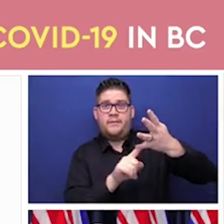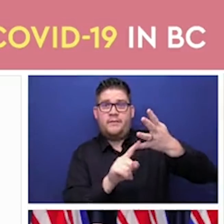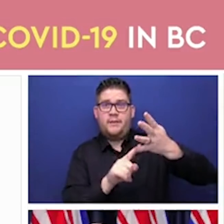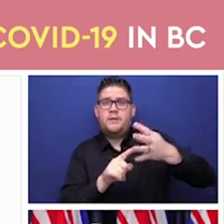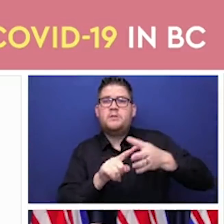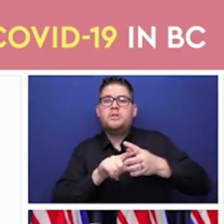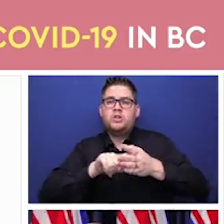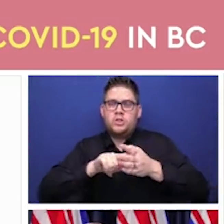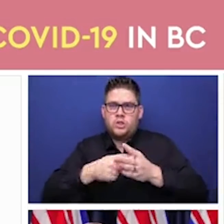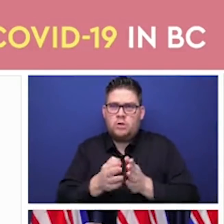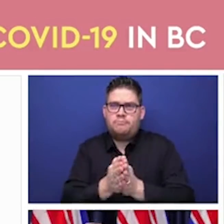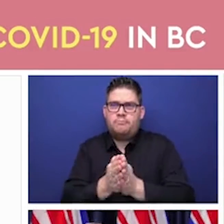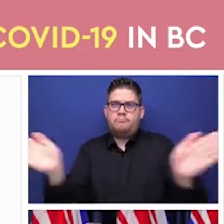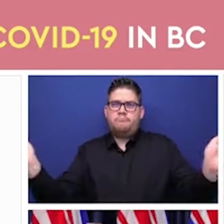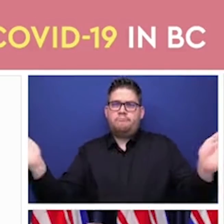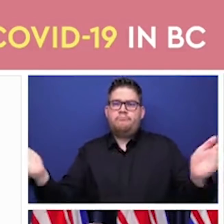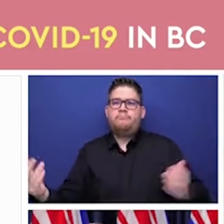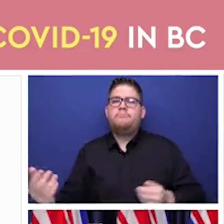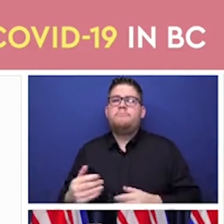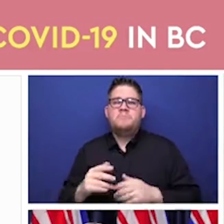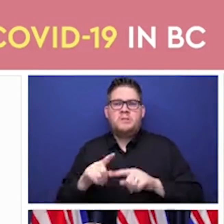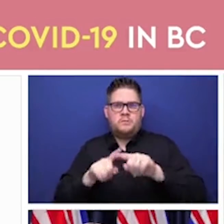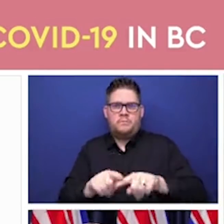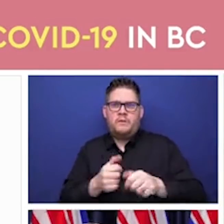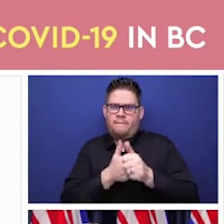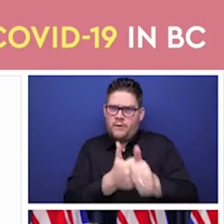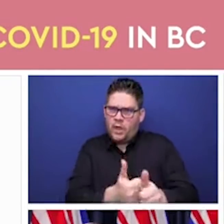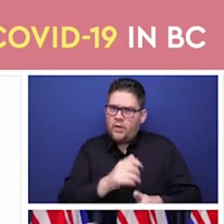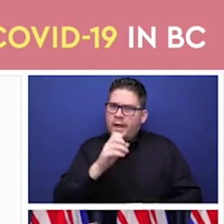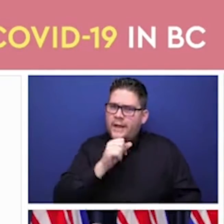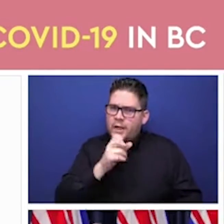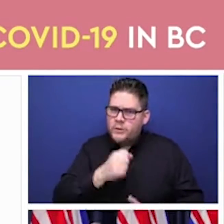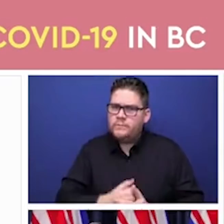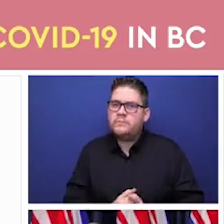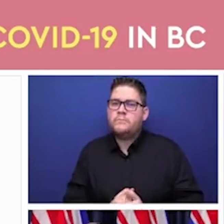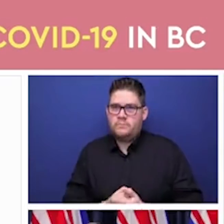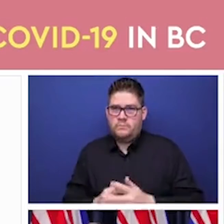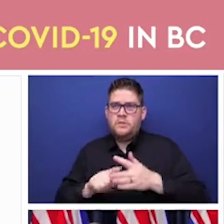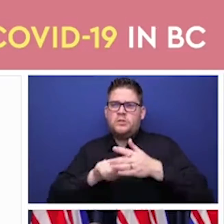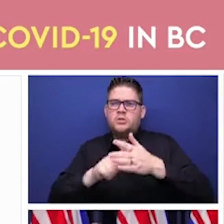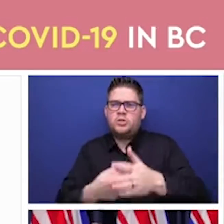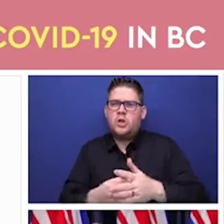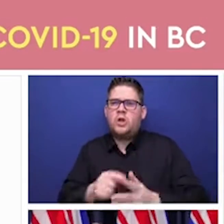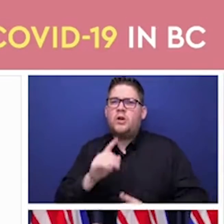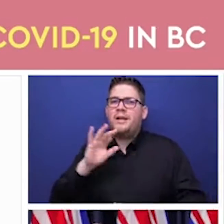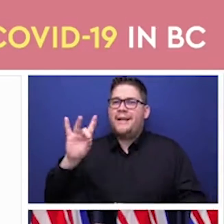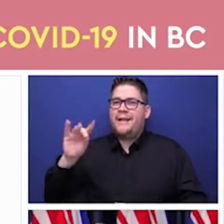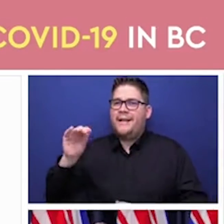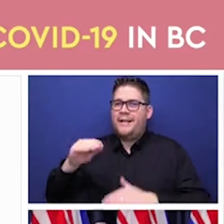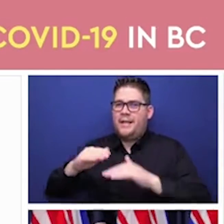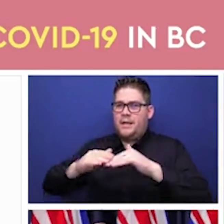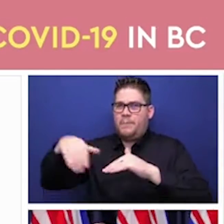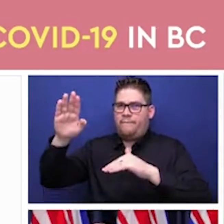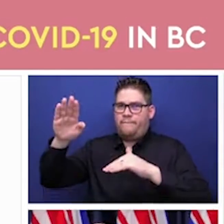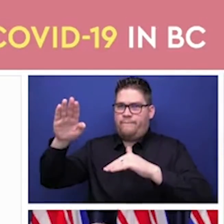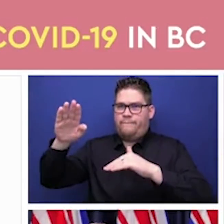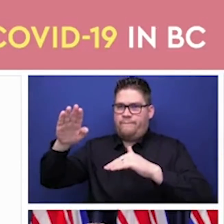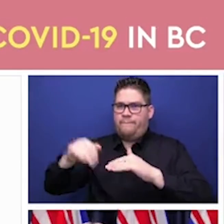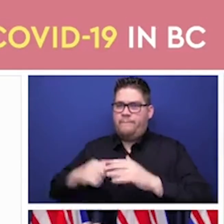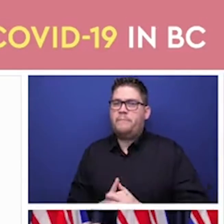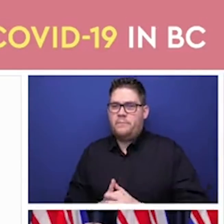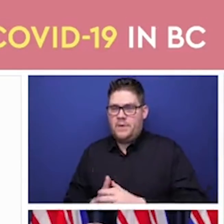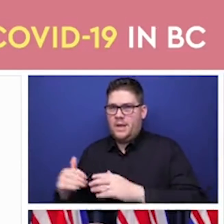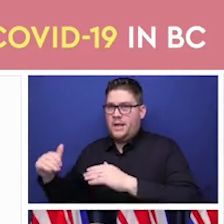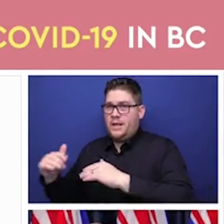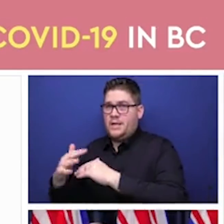And what we have done, because these are our elders in our community, both Indigenous and the general population, some of them are quite